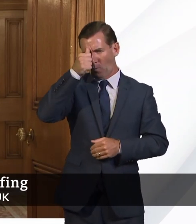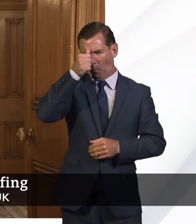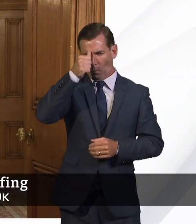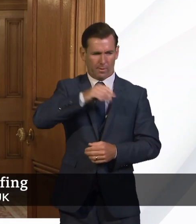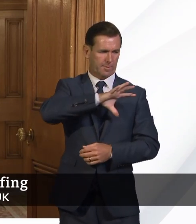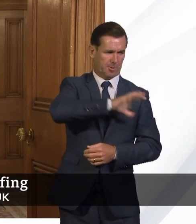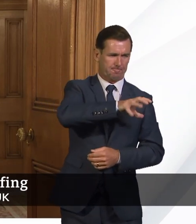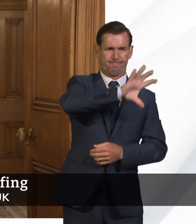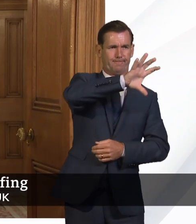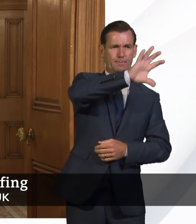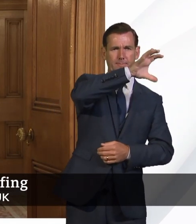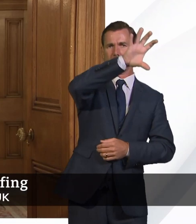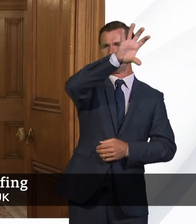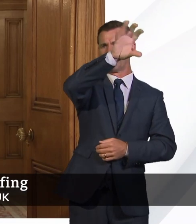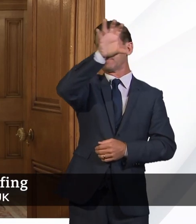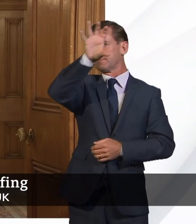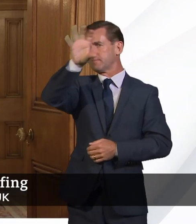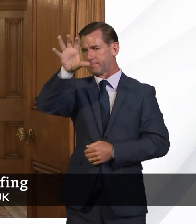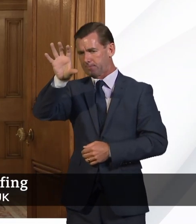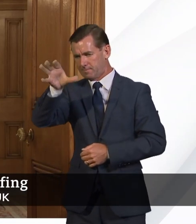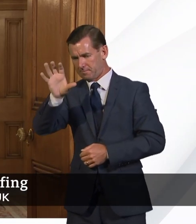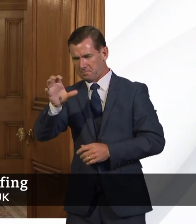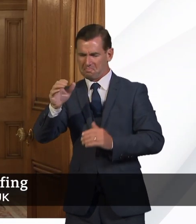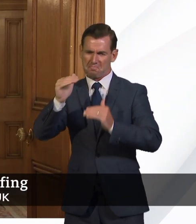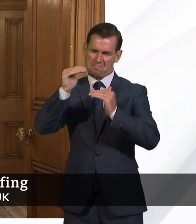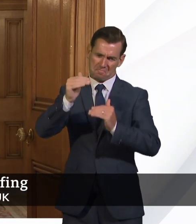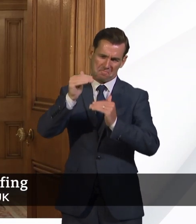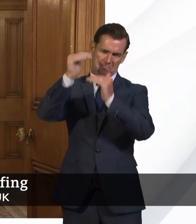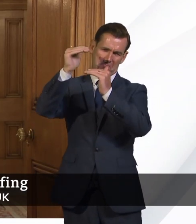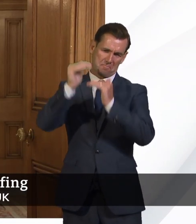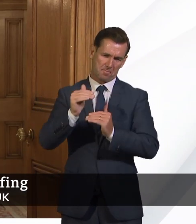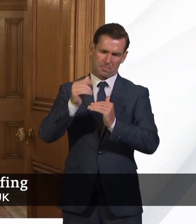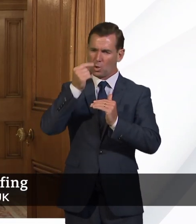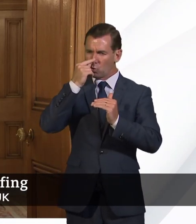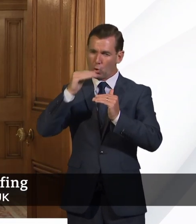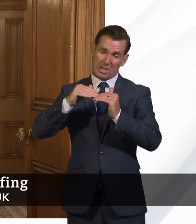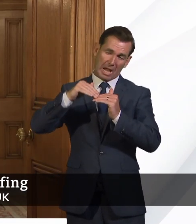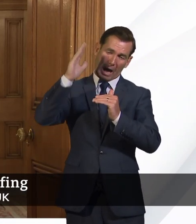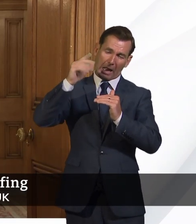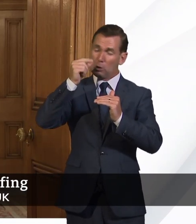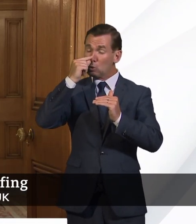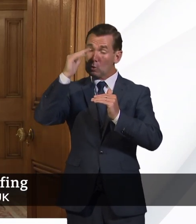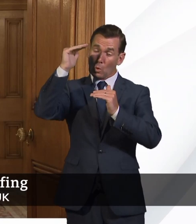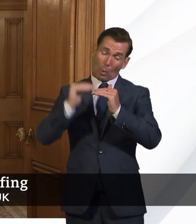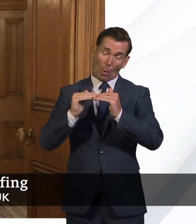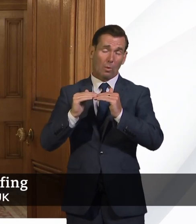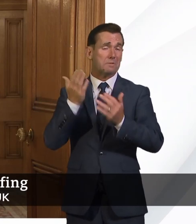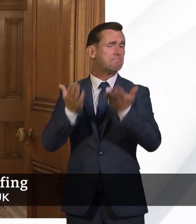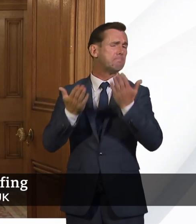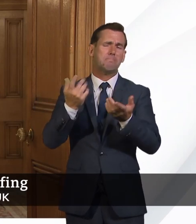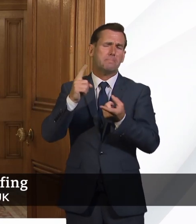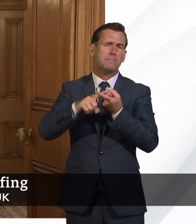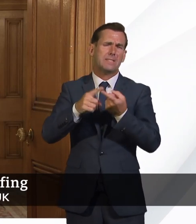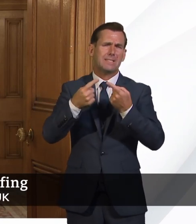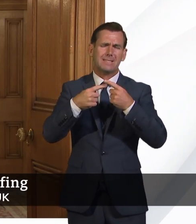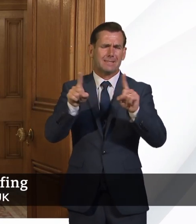cross country, but in each area, where there's a sort of high and a low estimate made based on a number of series